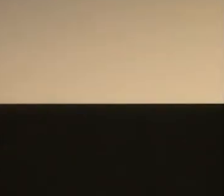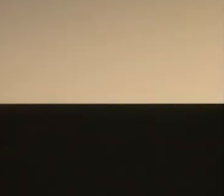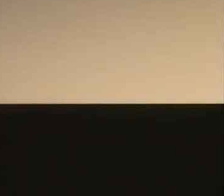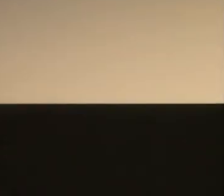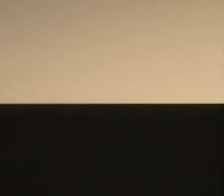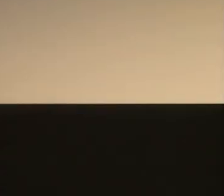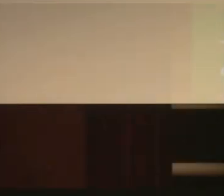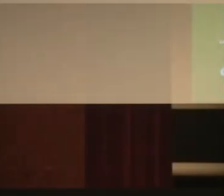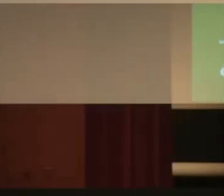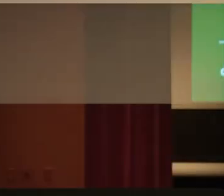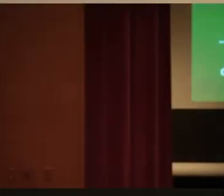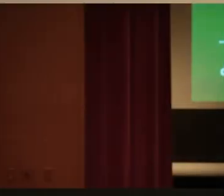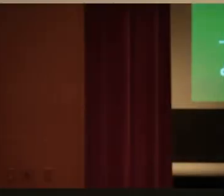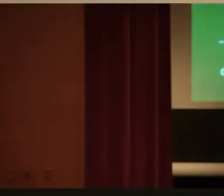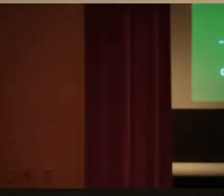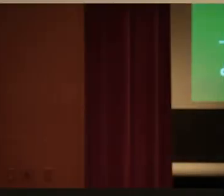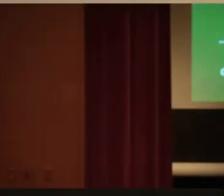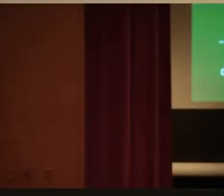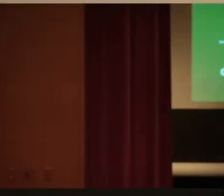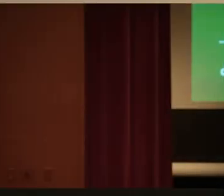Good evening everyone.